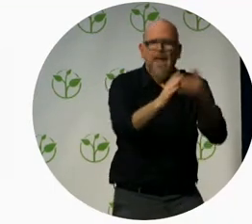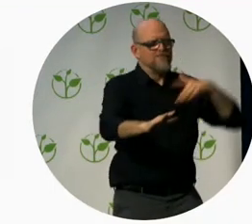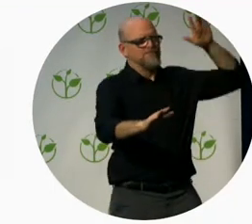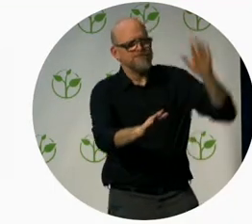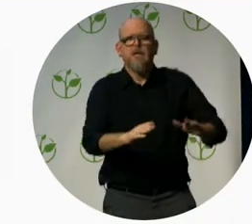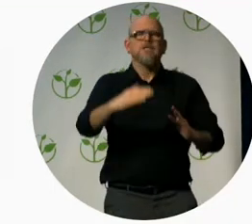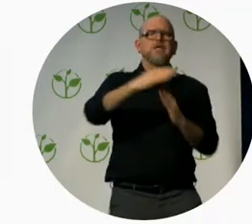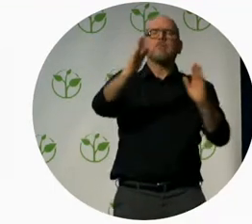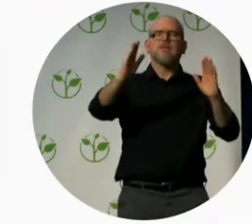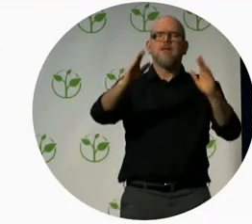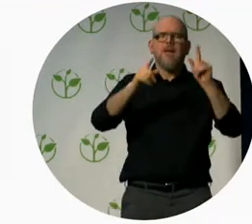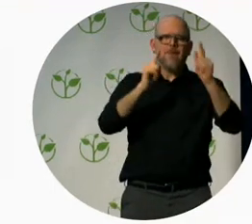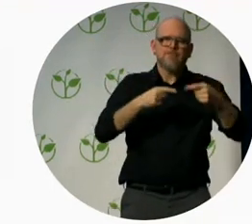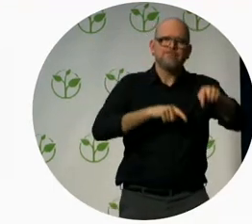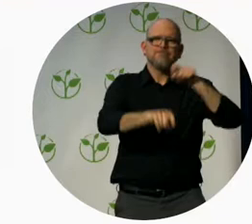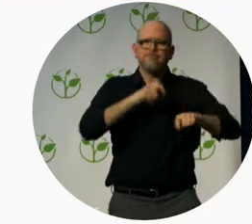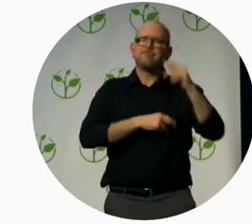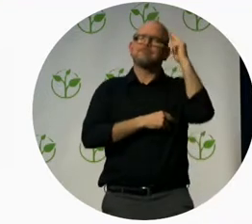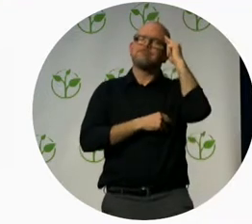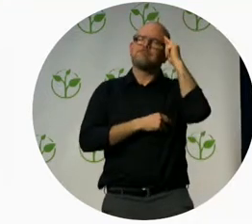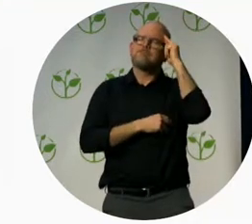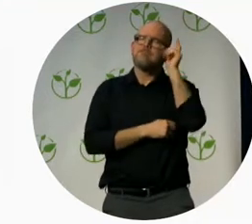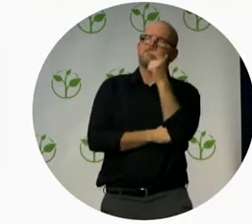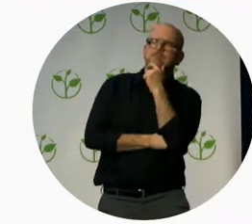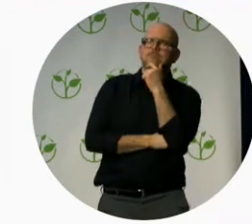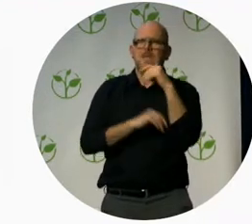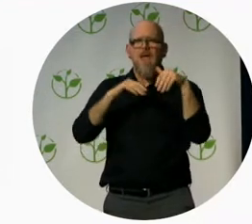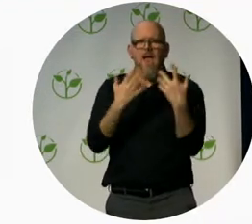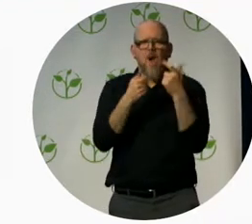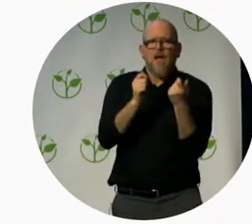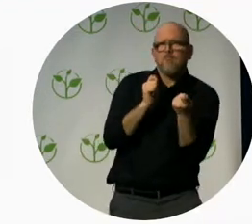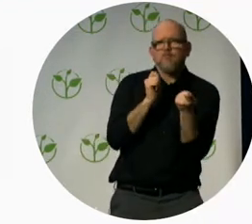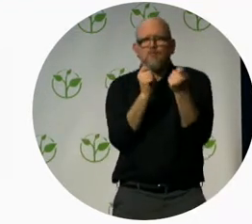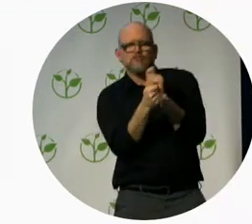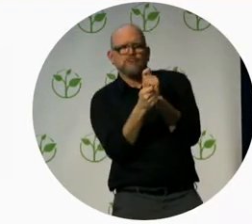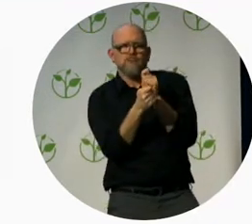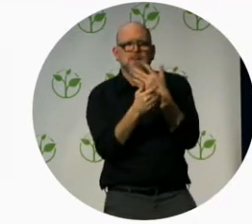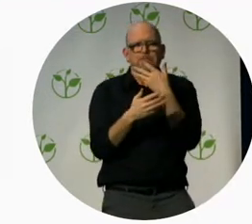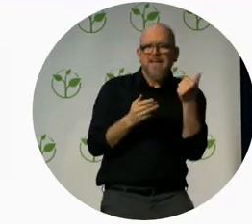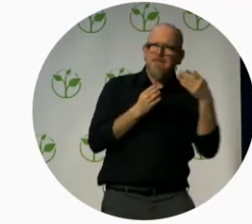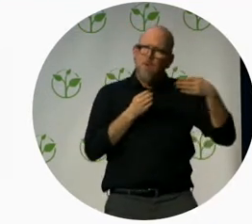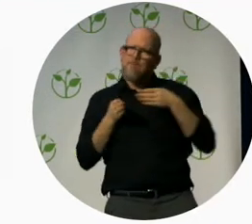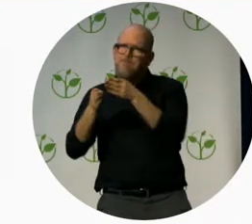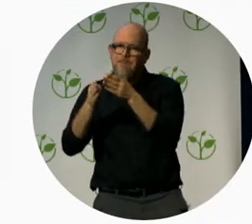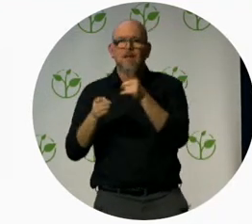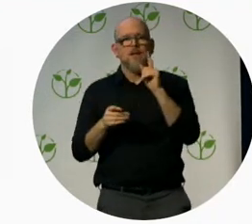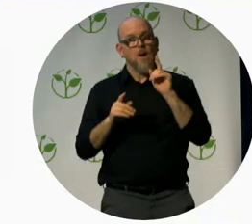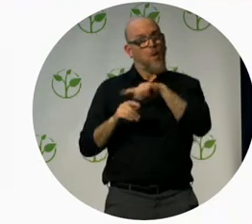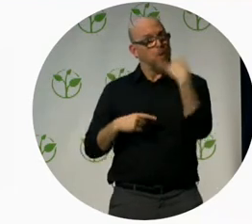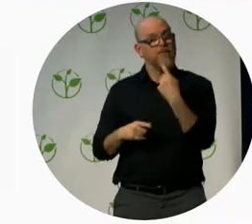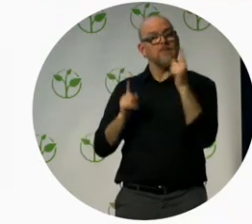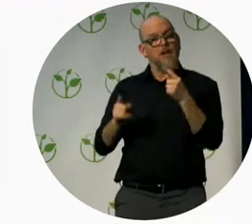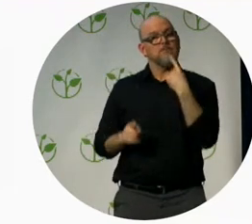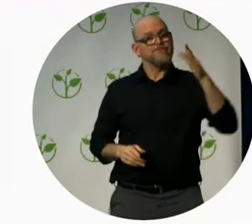to say it, can get in the way. But we firmly believe that scale is pretty, pretty hard unless you